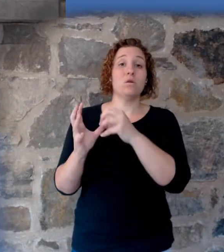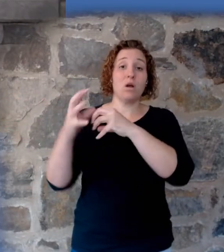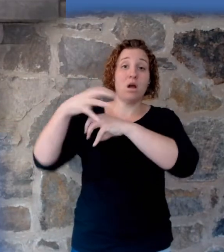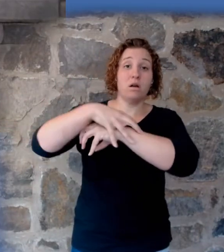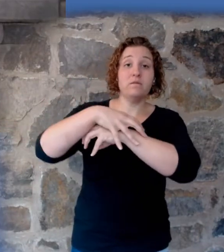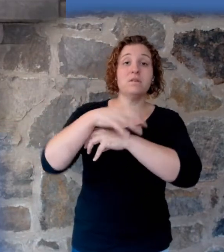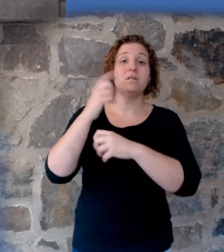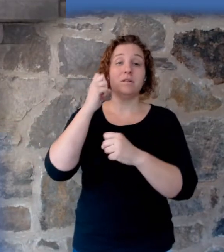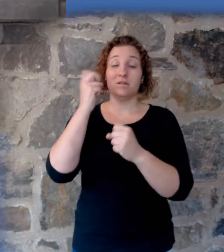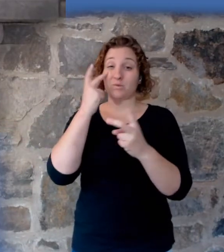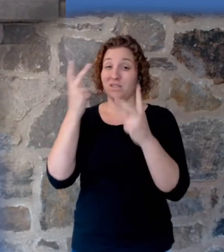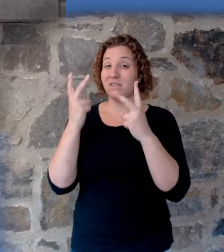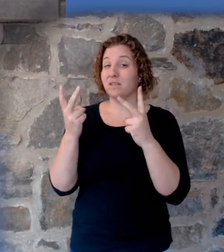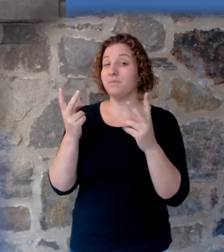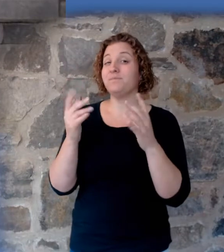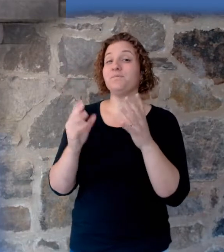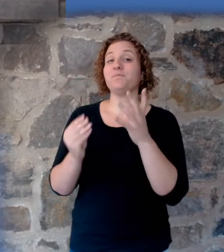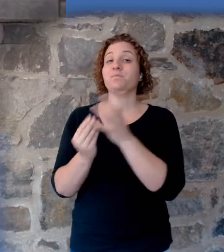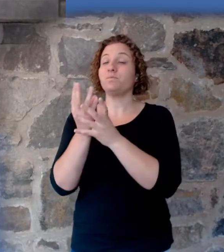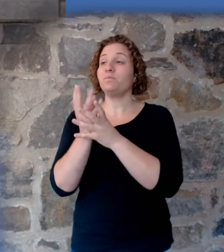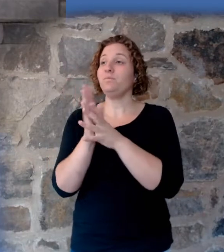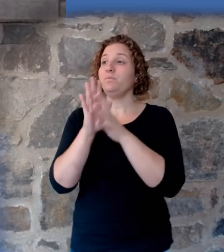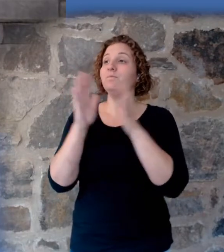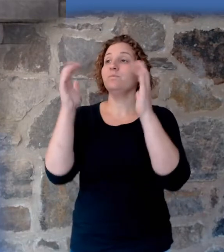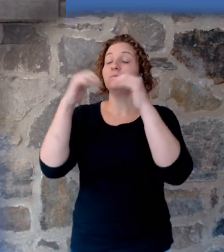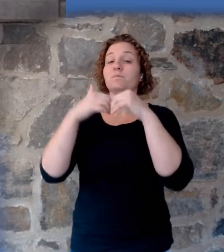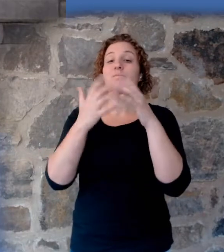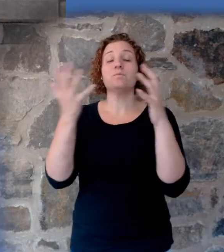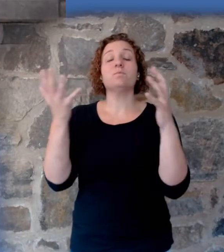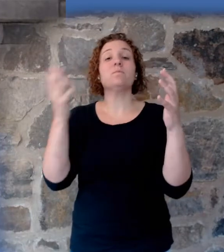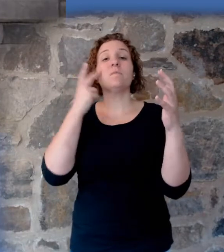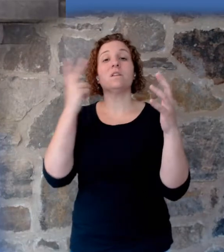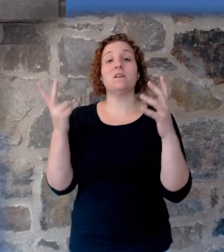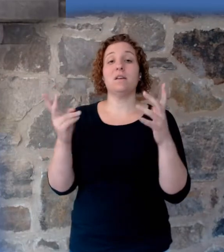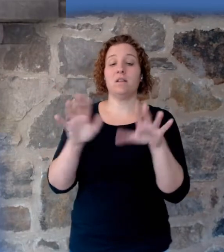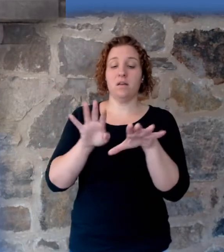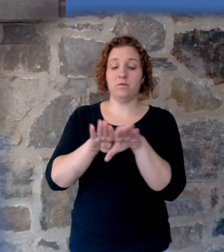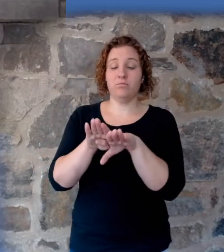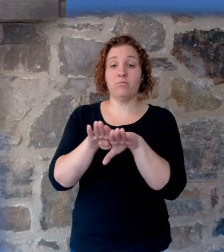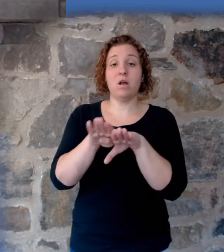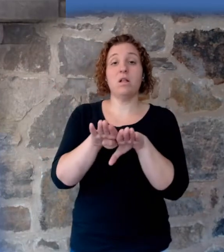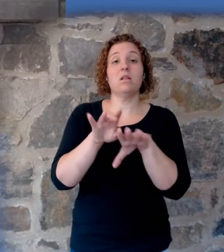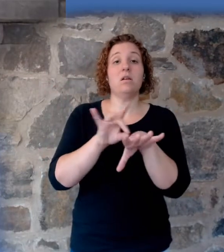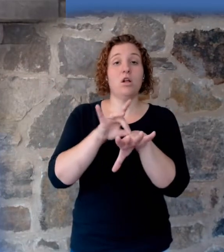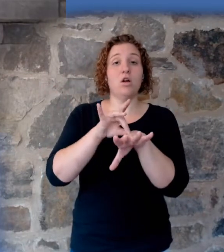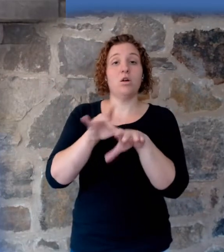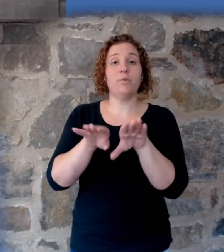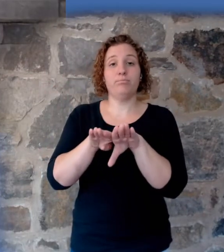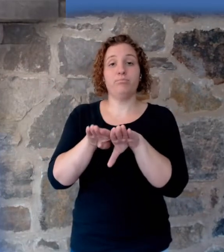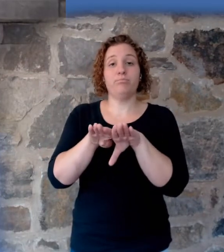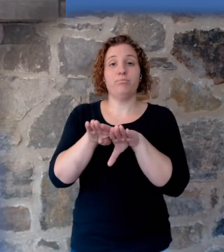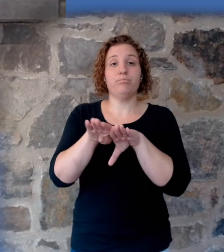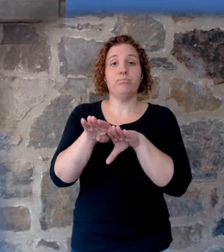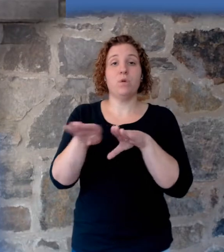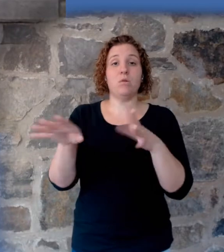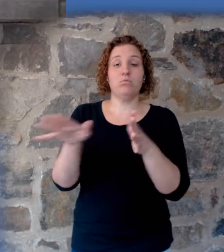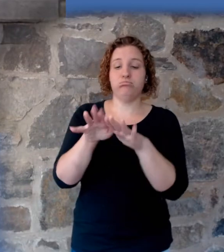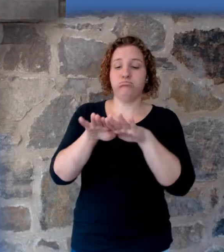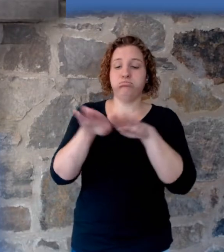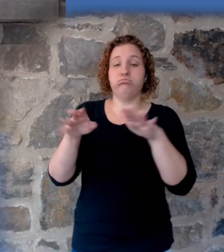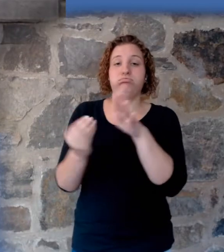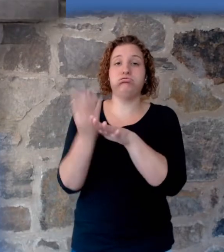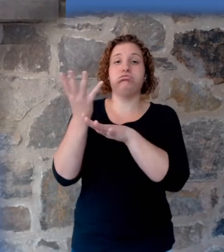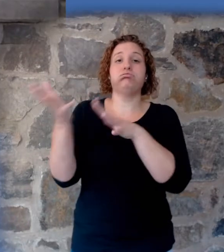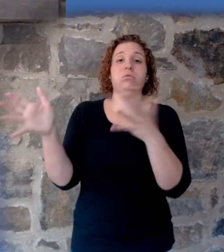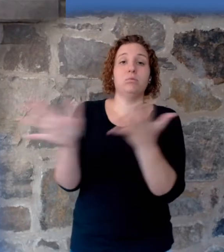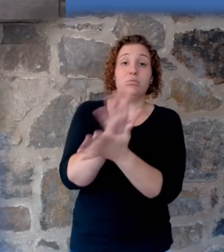broke up, cataclysmic, violent action occurred that wiped out the things that were living on the surface, the dry land of the earth. It would wipe out again the